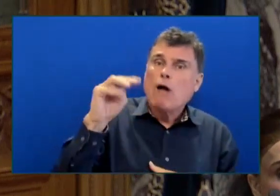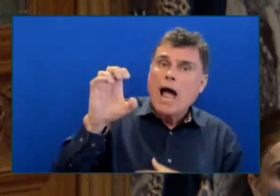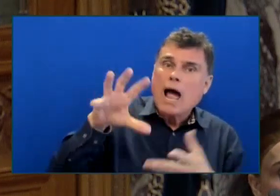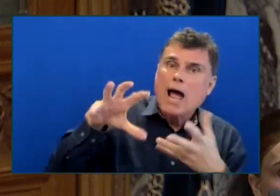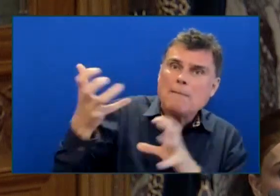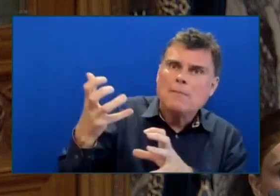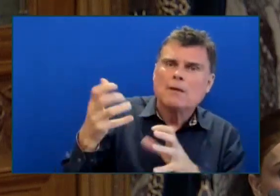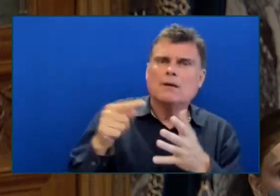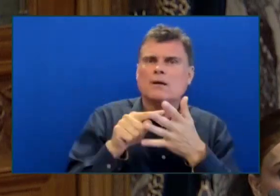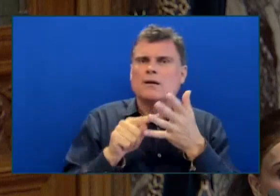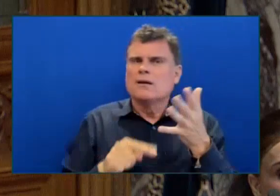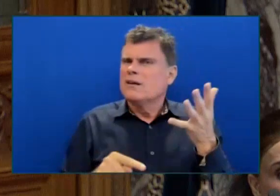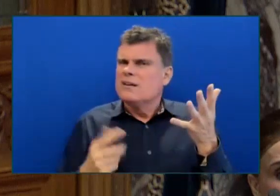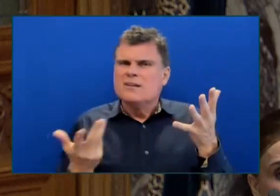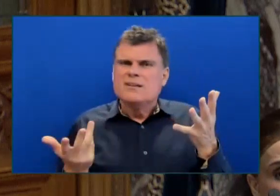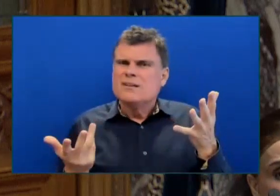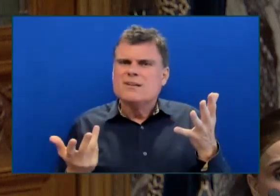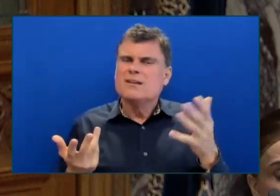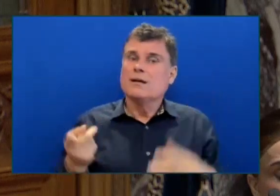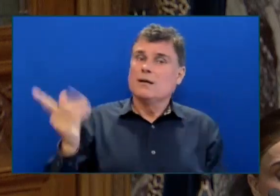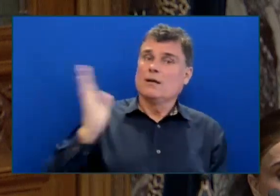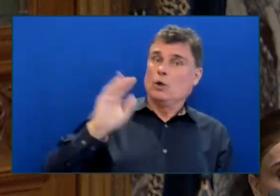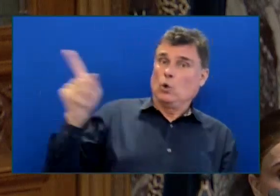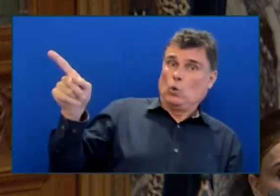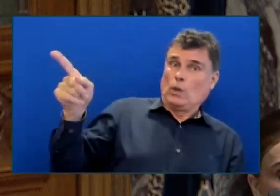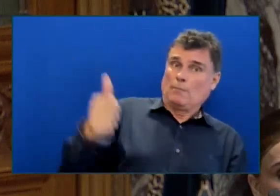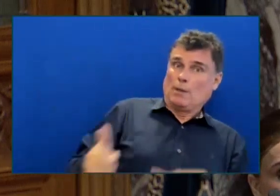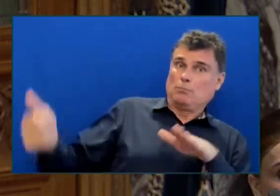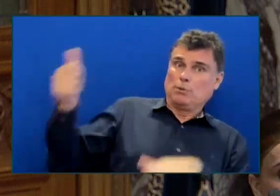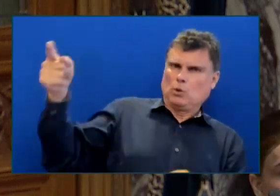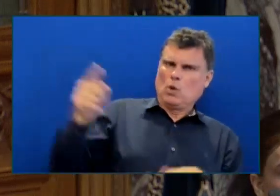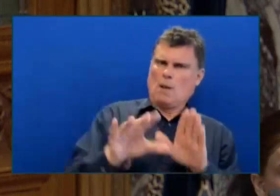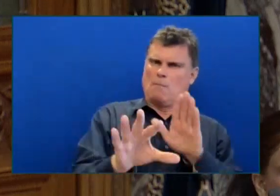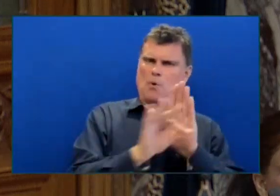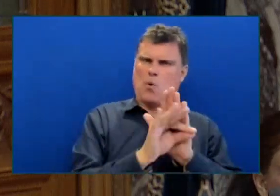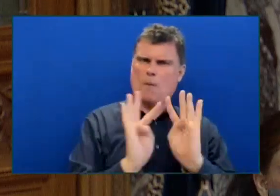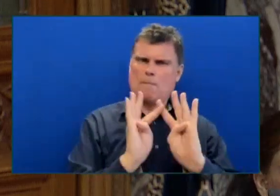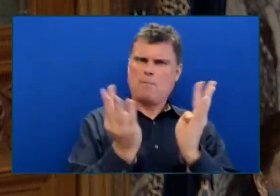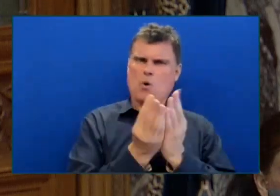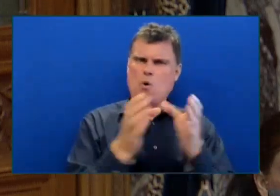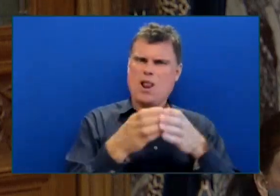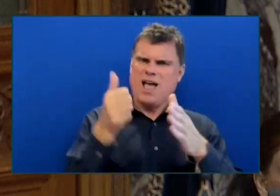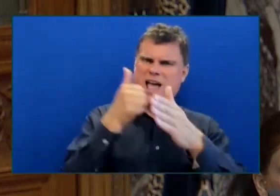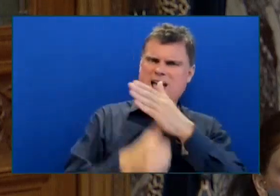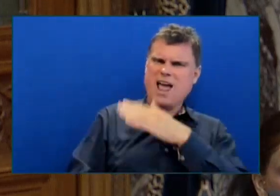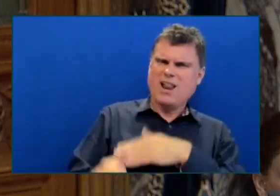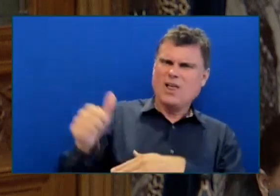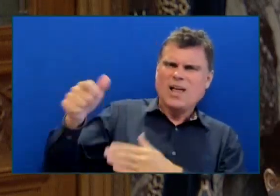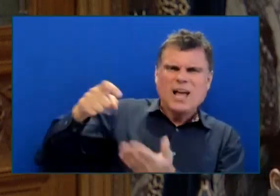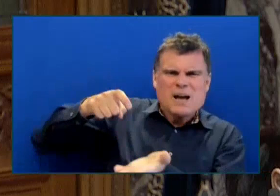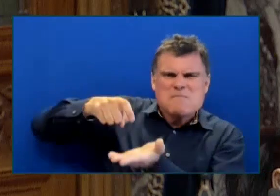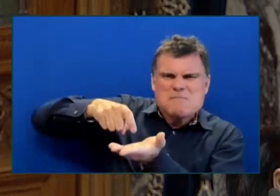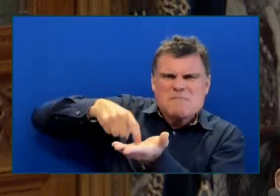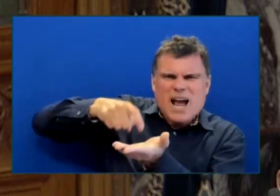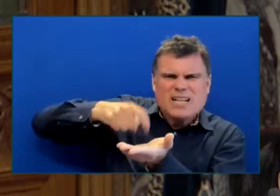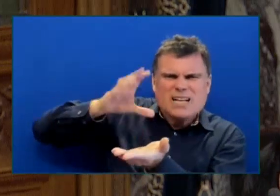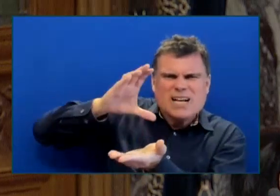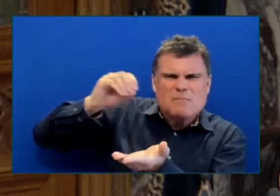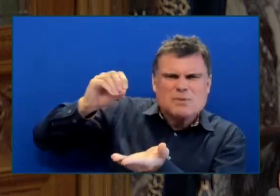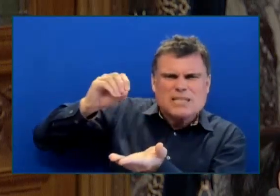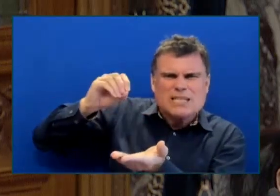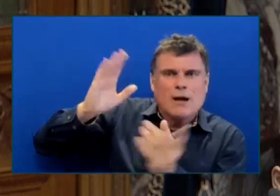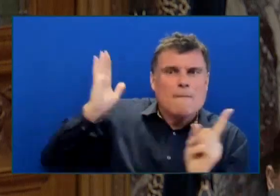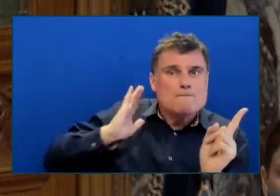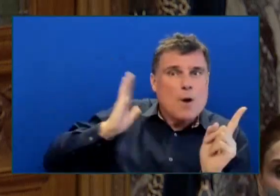mining corporation With whom his office Has significant dealings While he was in executive office Any reasonable